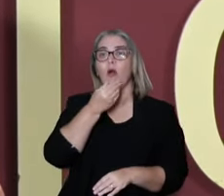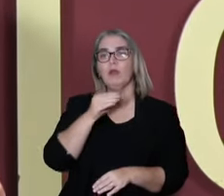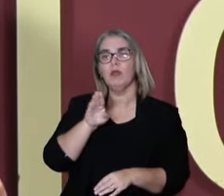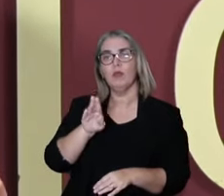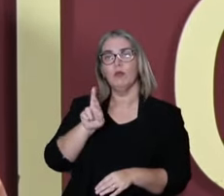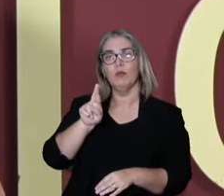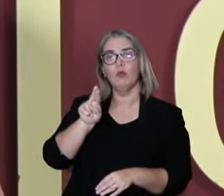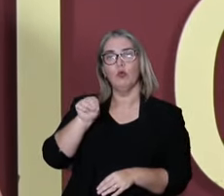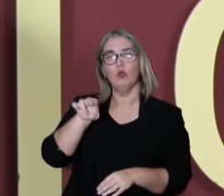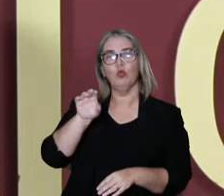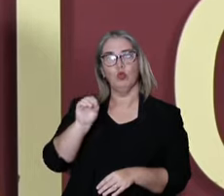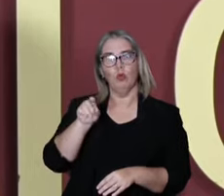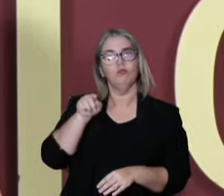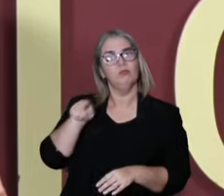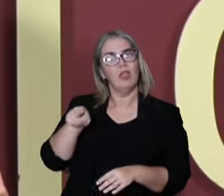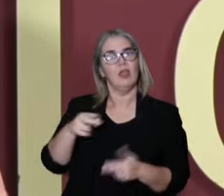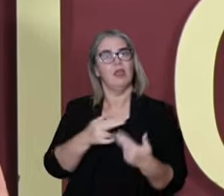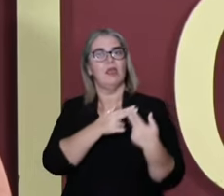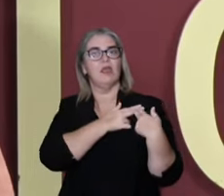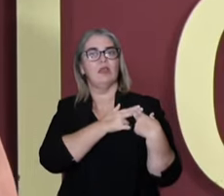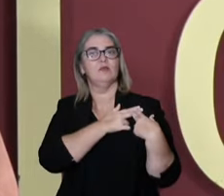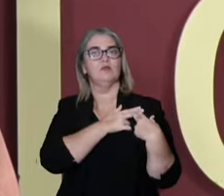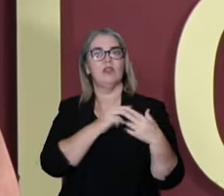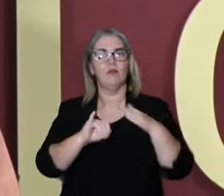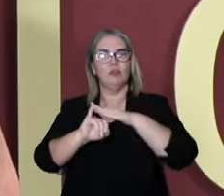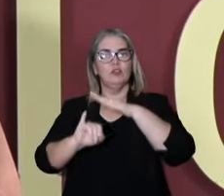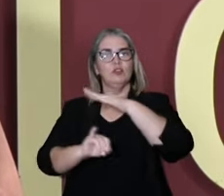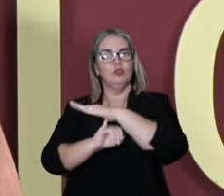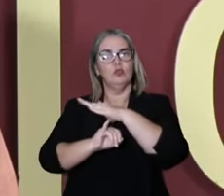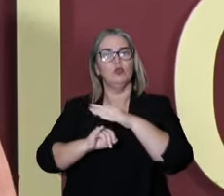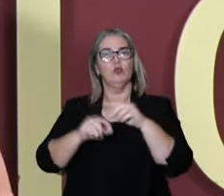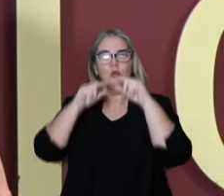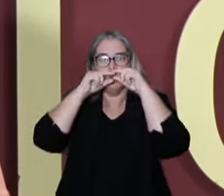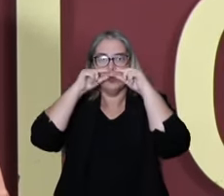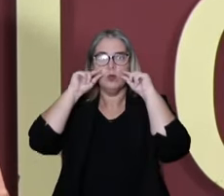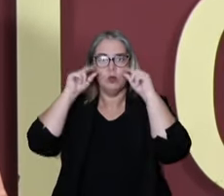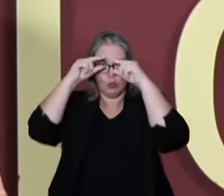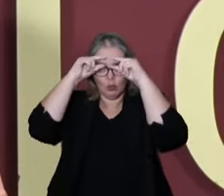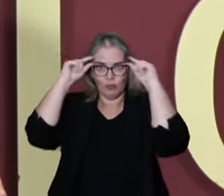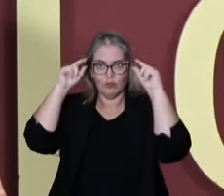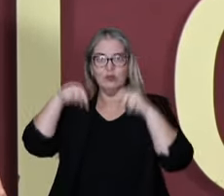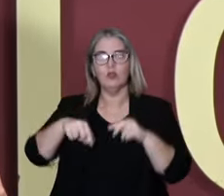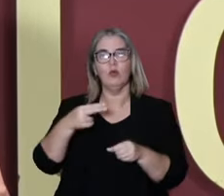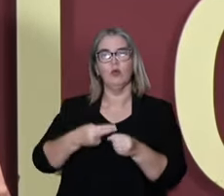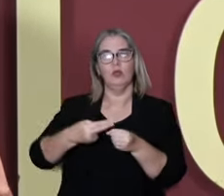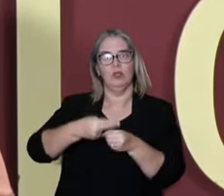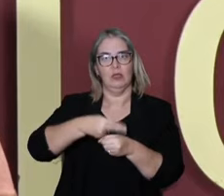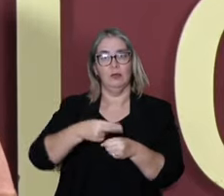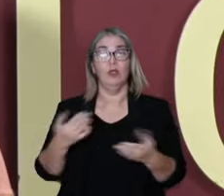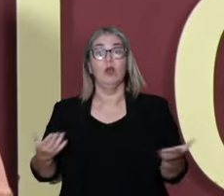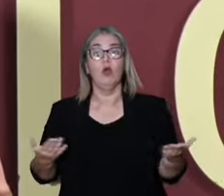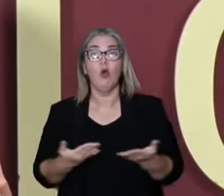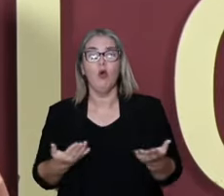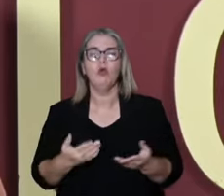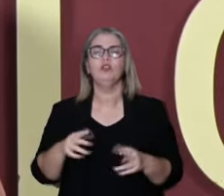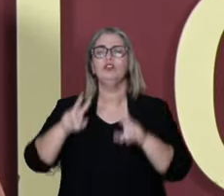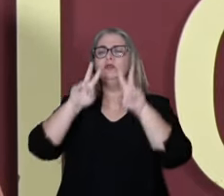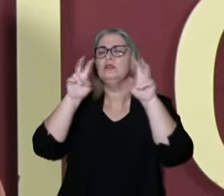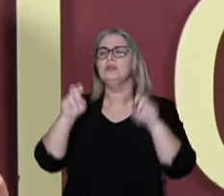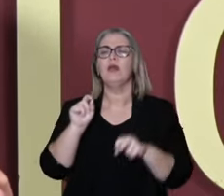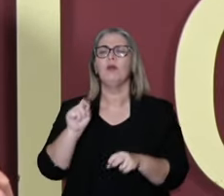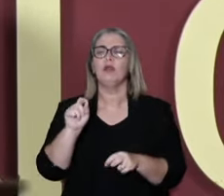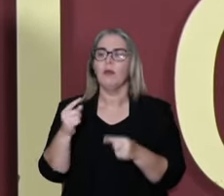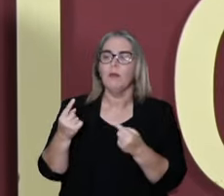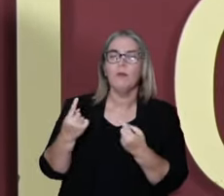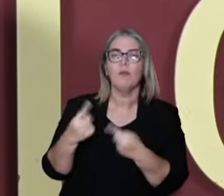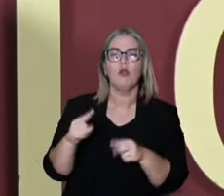Bruton de Conte and the Confucius Institute of Unicamp. Today we address the topic Traditional Chinese Medicine, Clinical Contributions